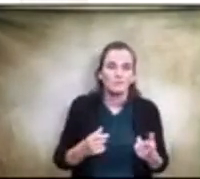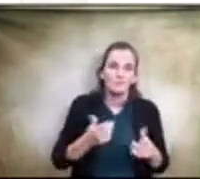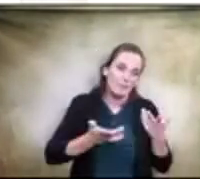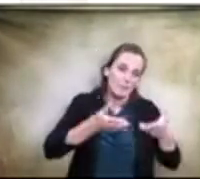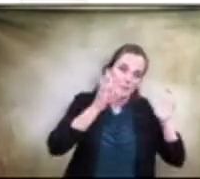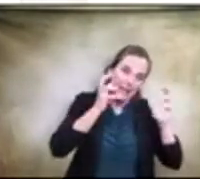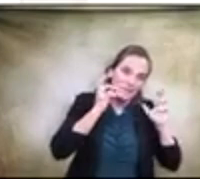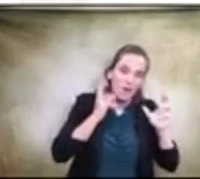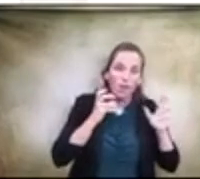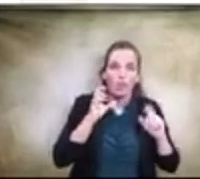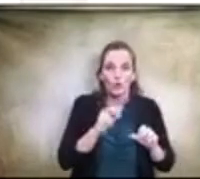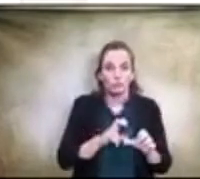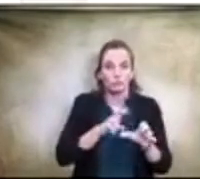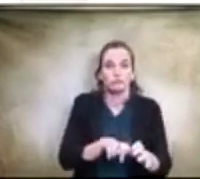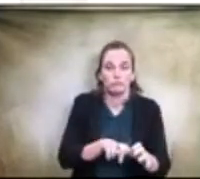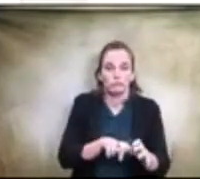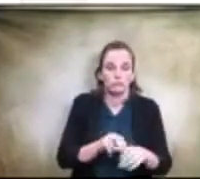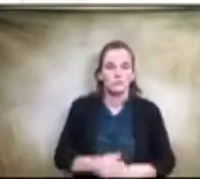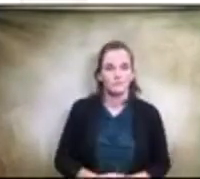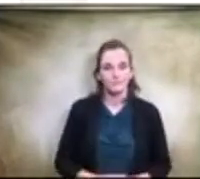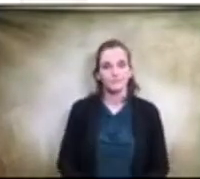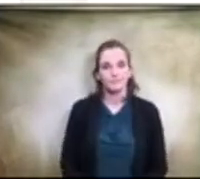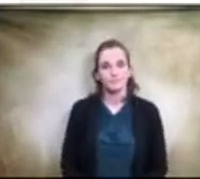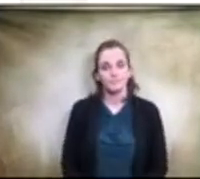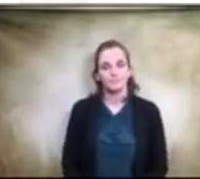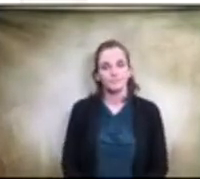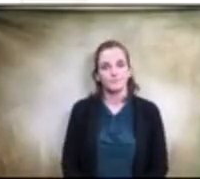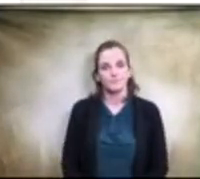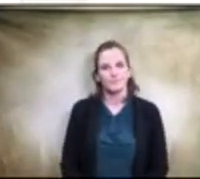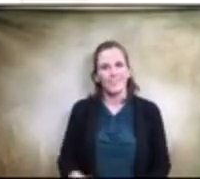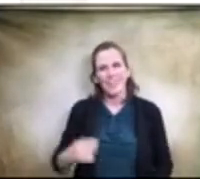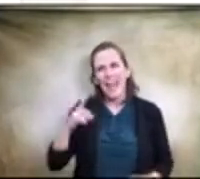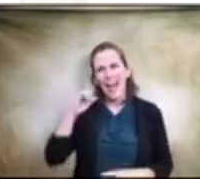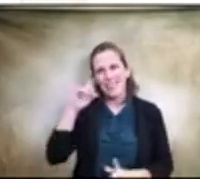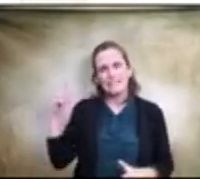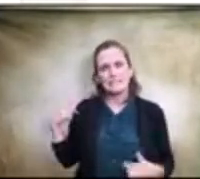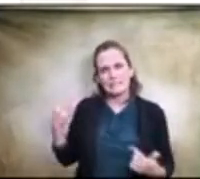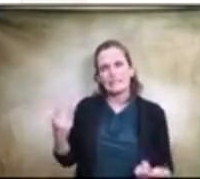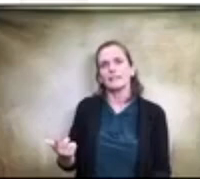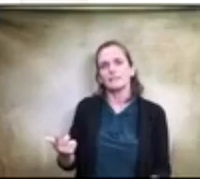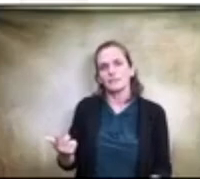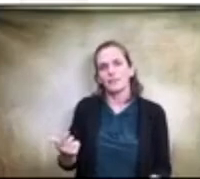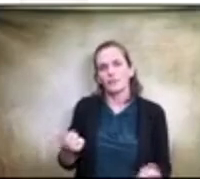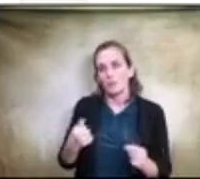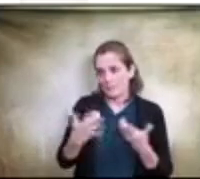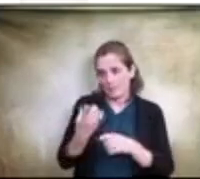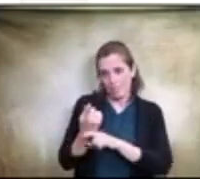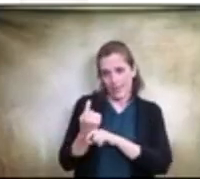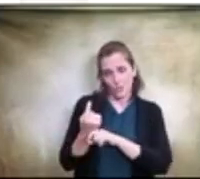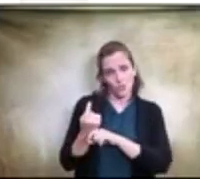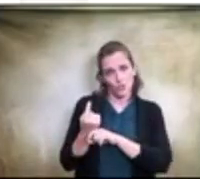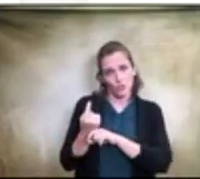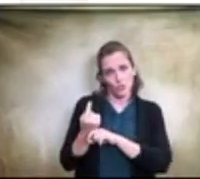could hop in there right on that i think since then uh either last year or year